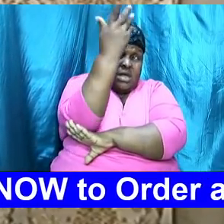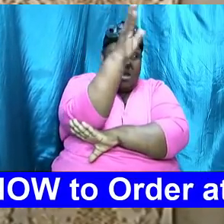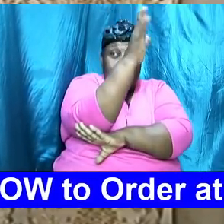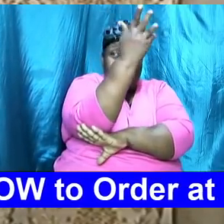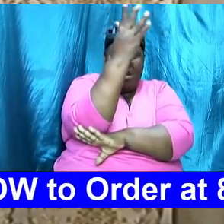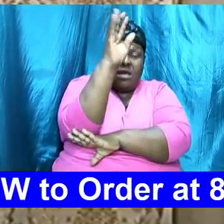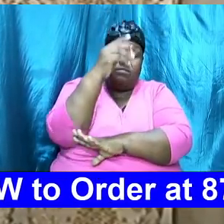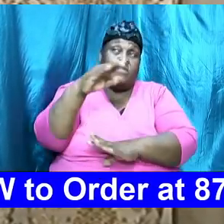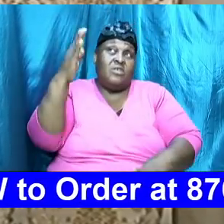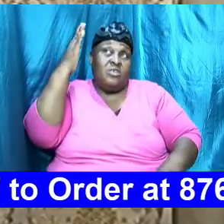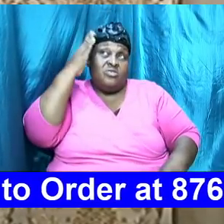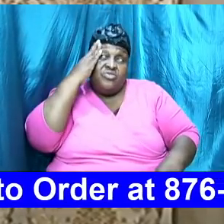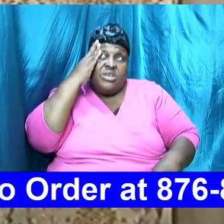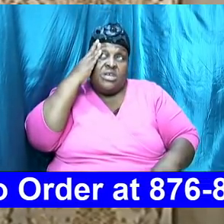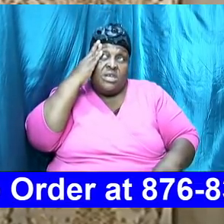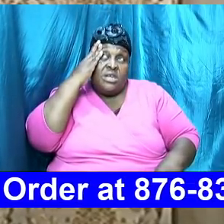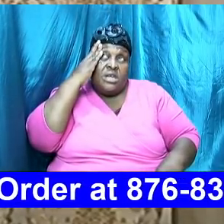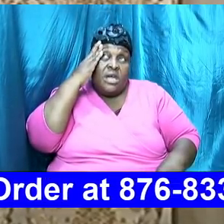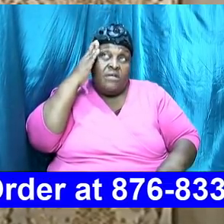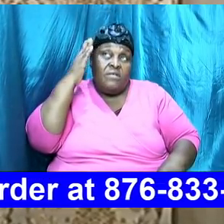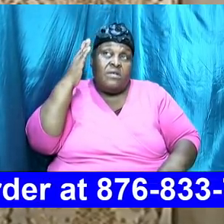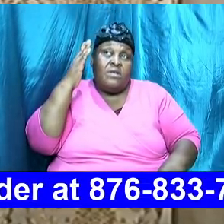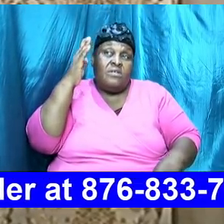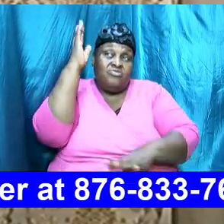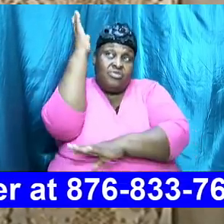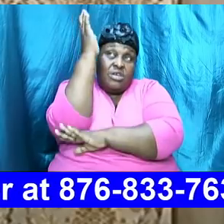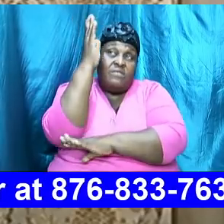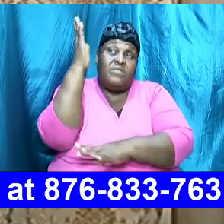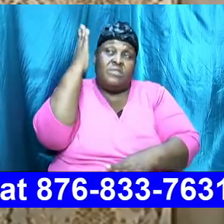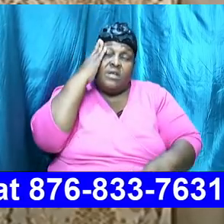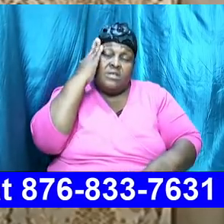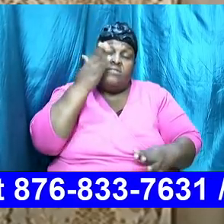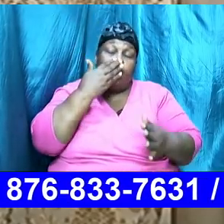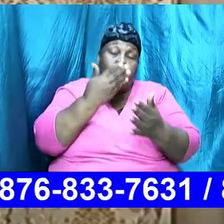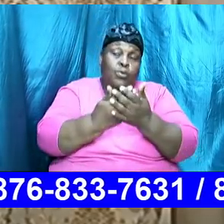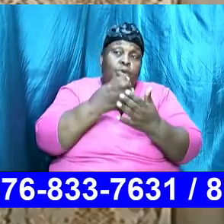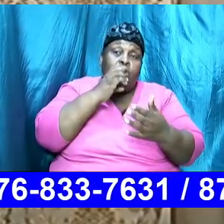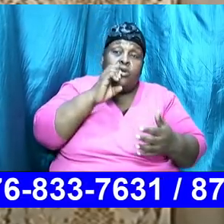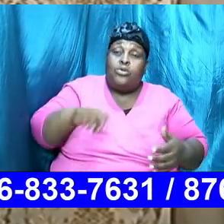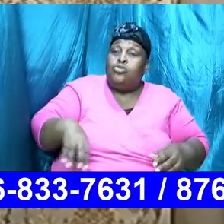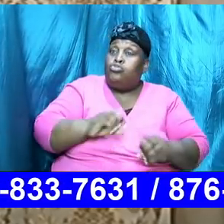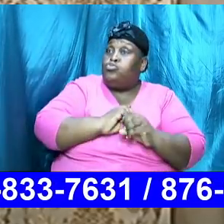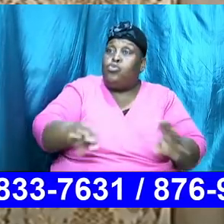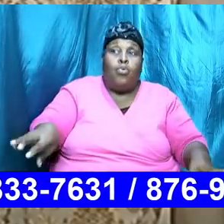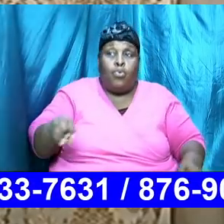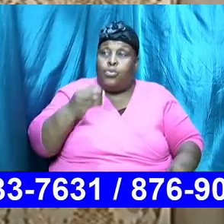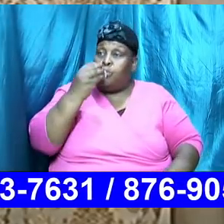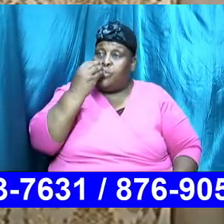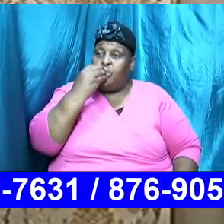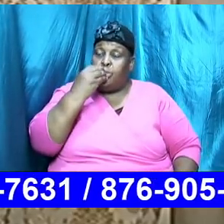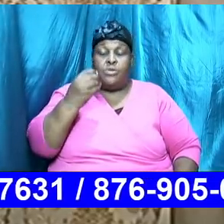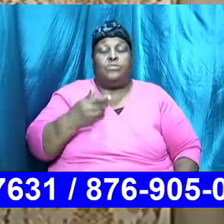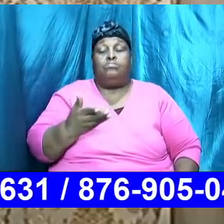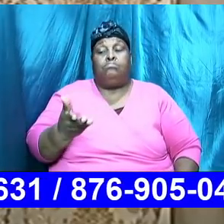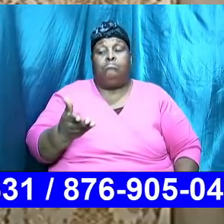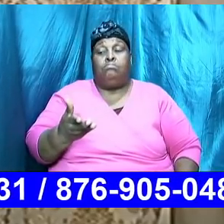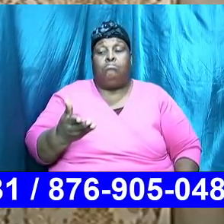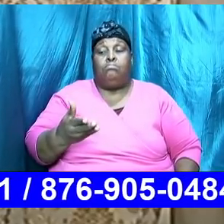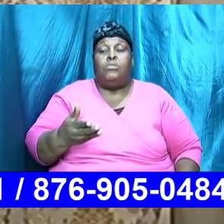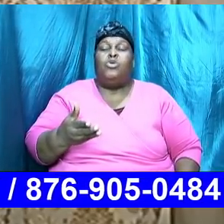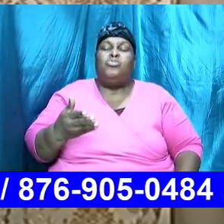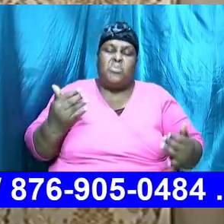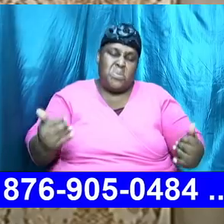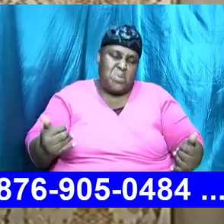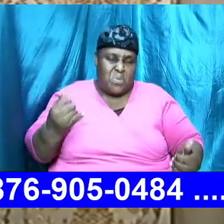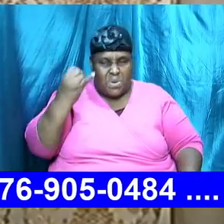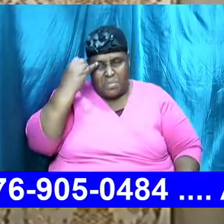knowledge of good and evil don't eat of that tree now imagine